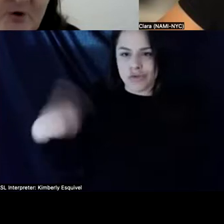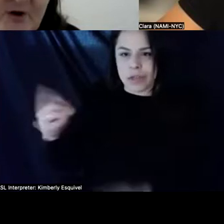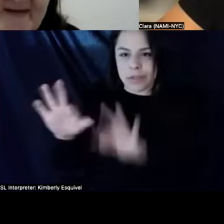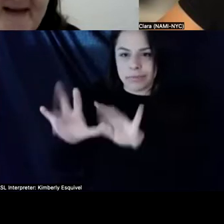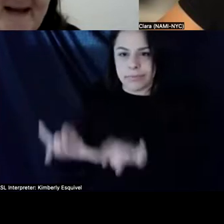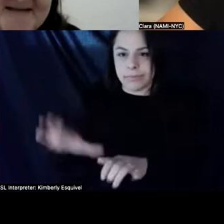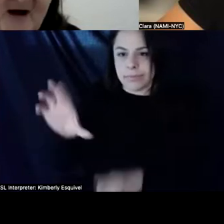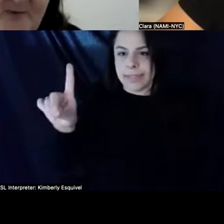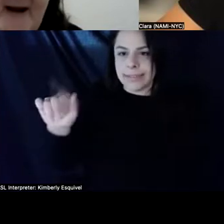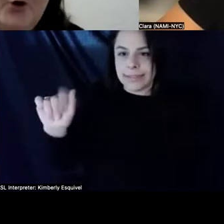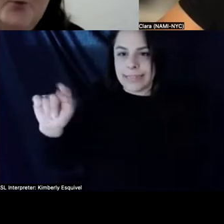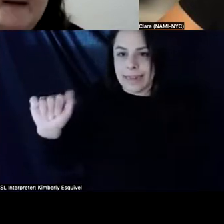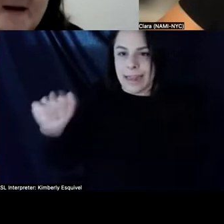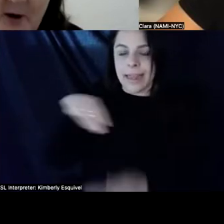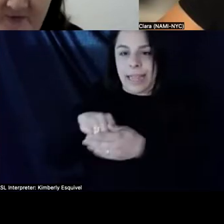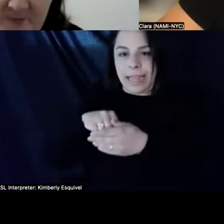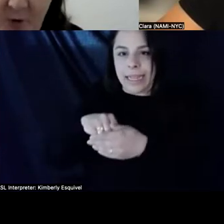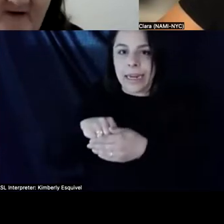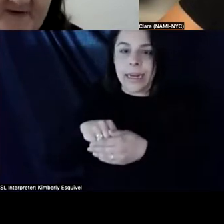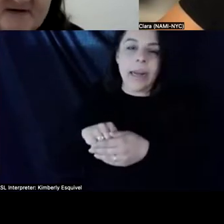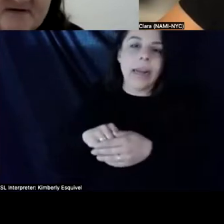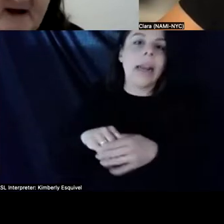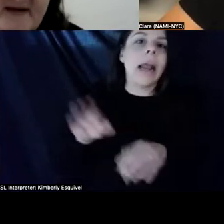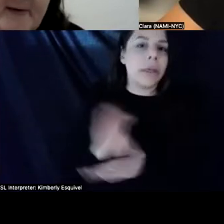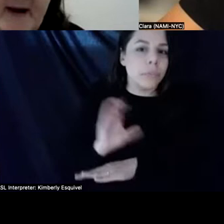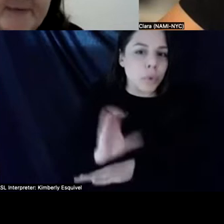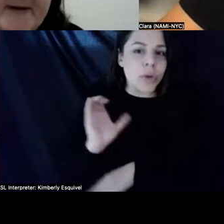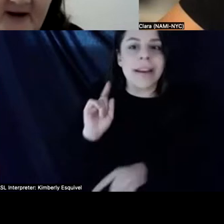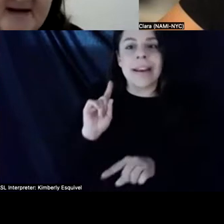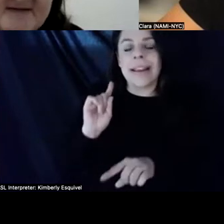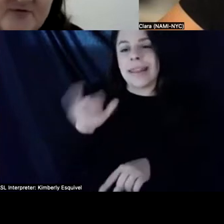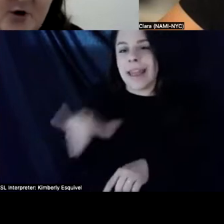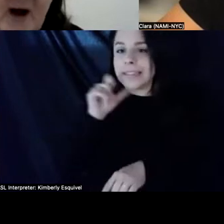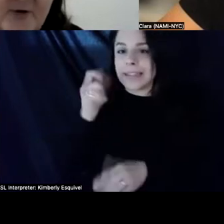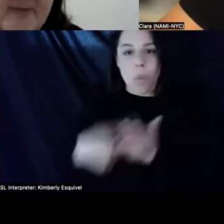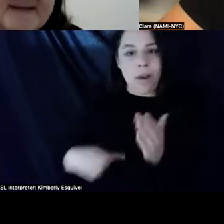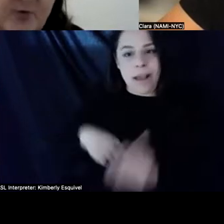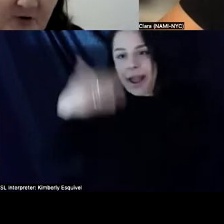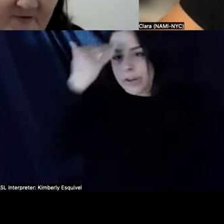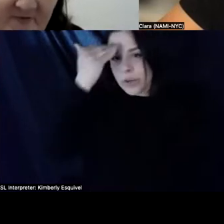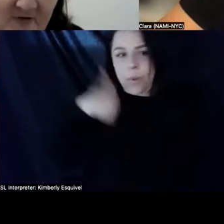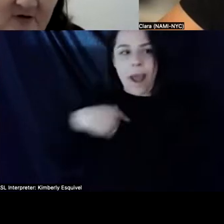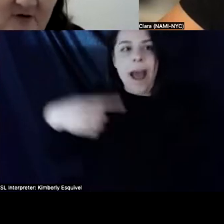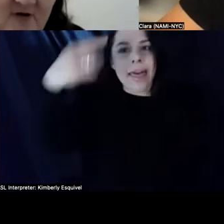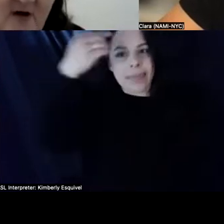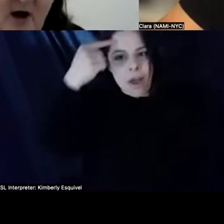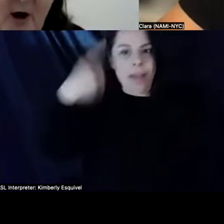so I think, and that's not what I knew when I signed up for supportive housing. I thought they were actually trying to know how to be supportive.